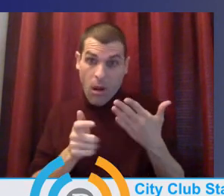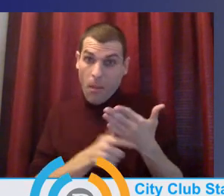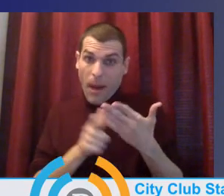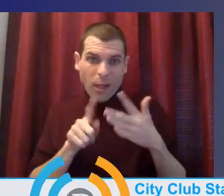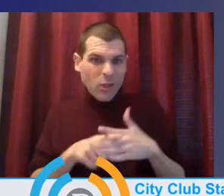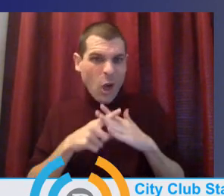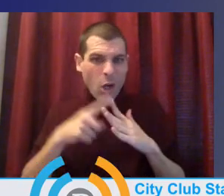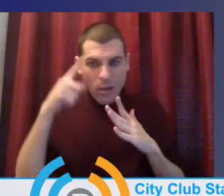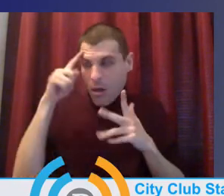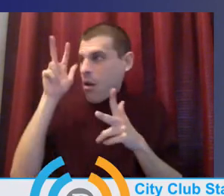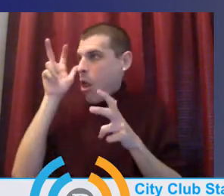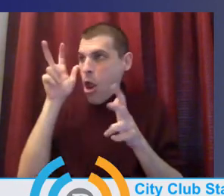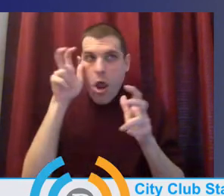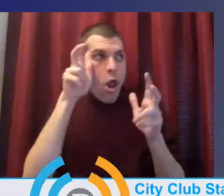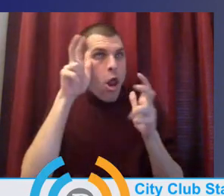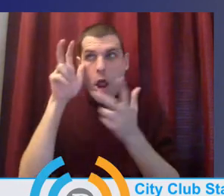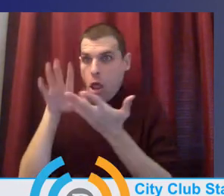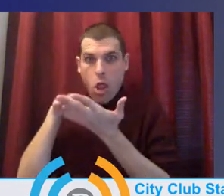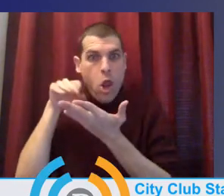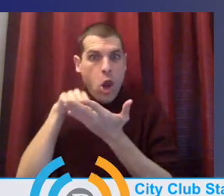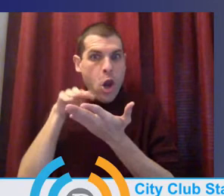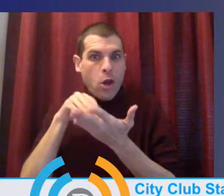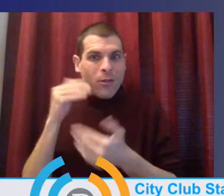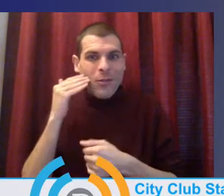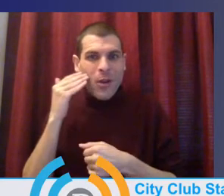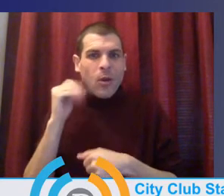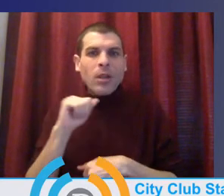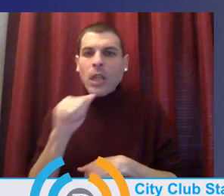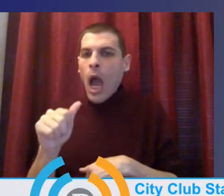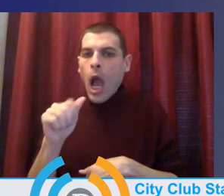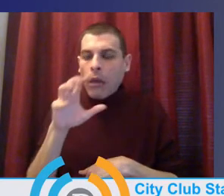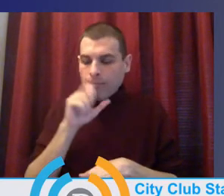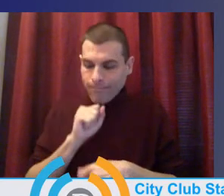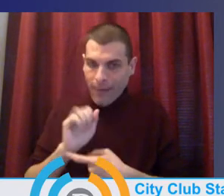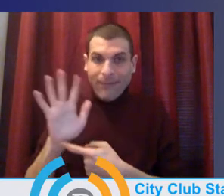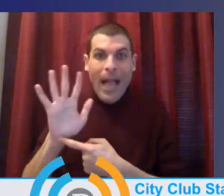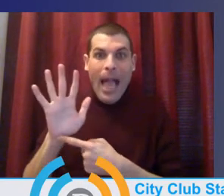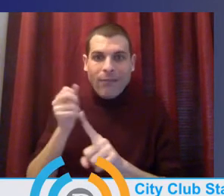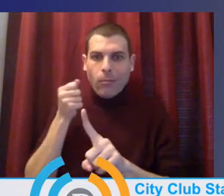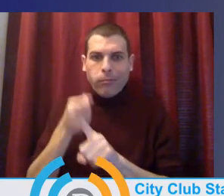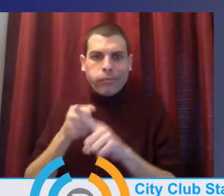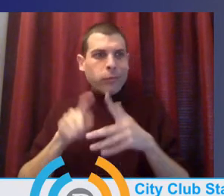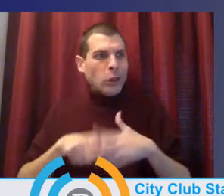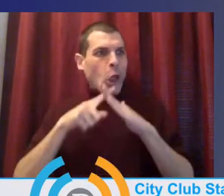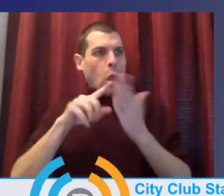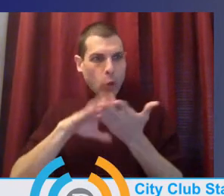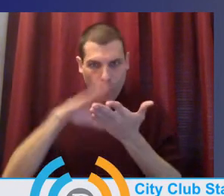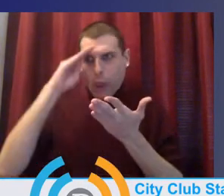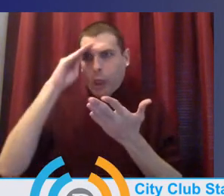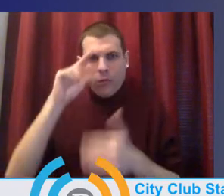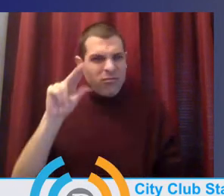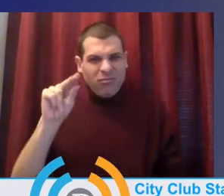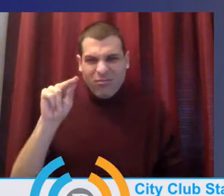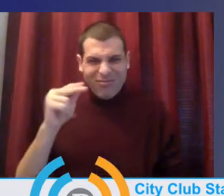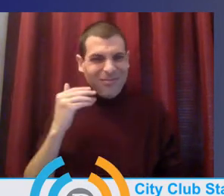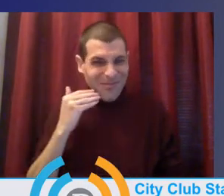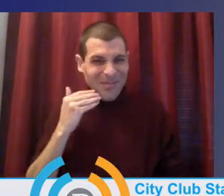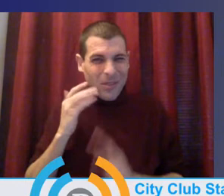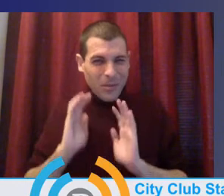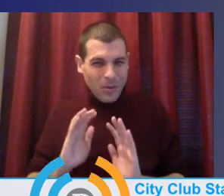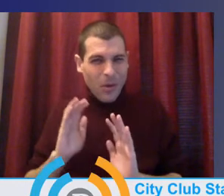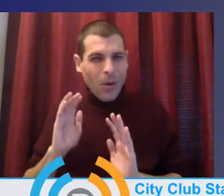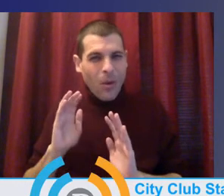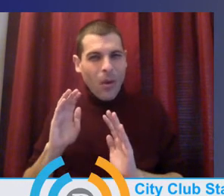years or past the 2000 days, um, to be able to support that. Um, but, you know, I think what I'll focus on in this